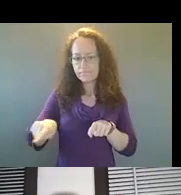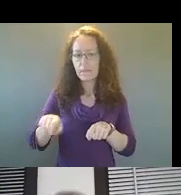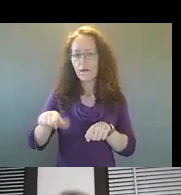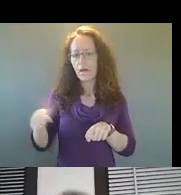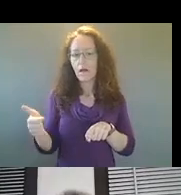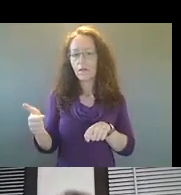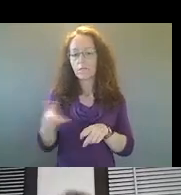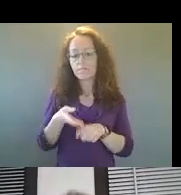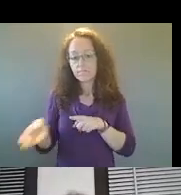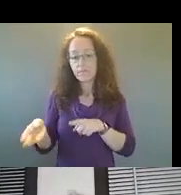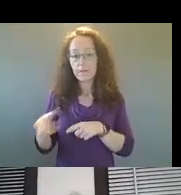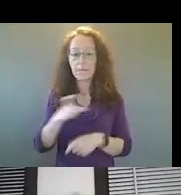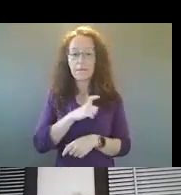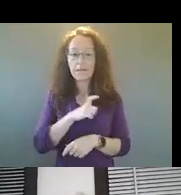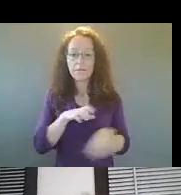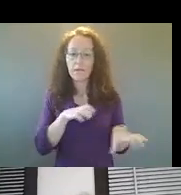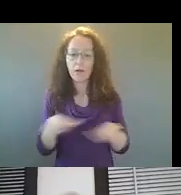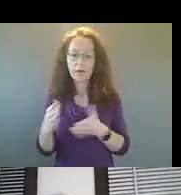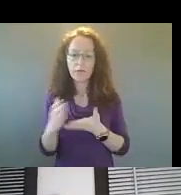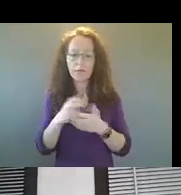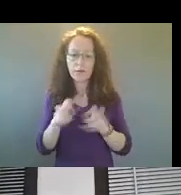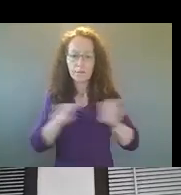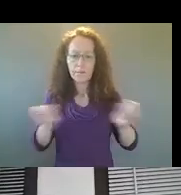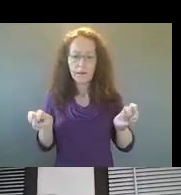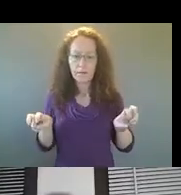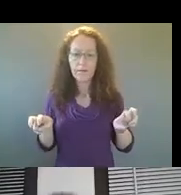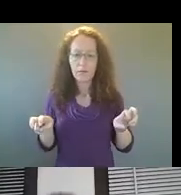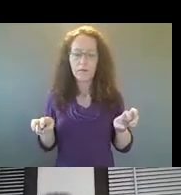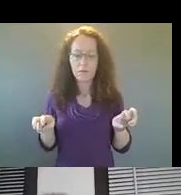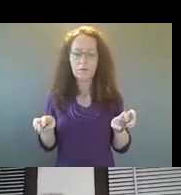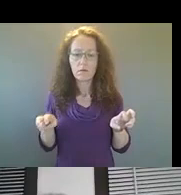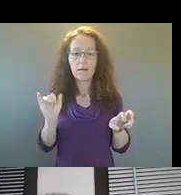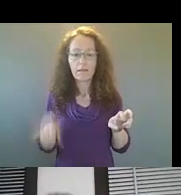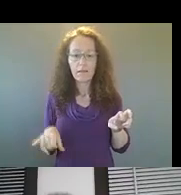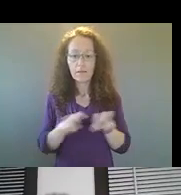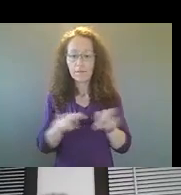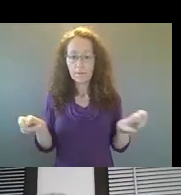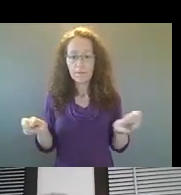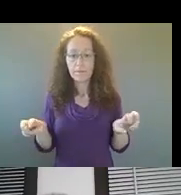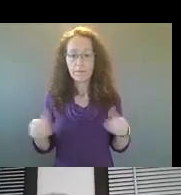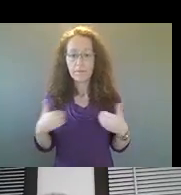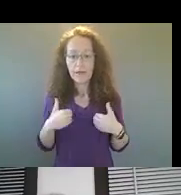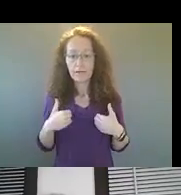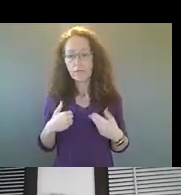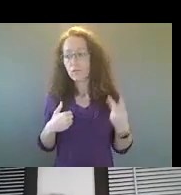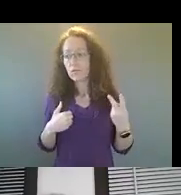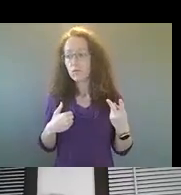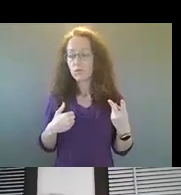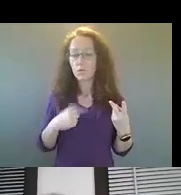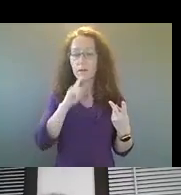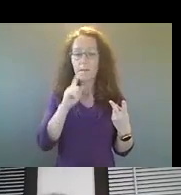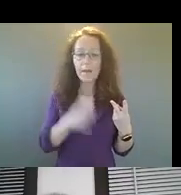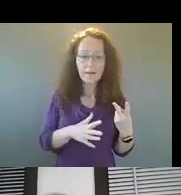is the Police Conduct Review Panel, which is currently, uh, a panel that consists of two, um, either commanders and